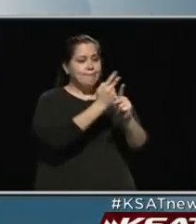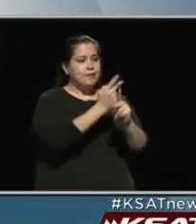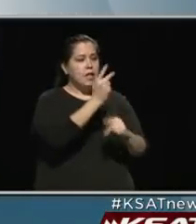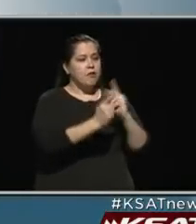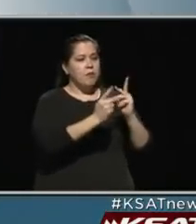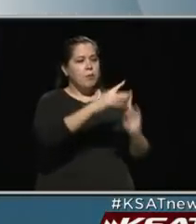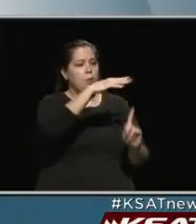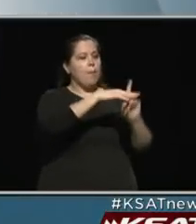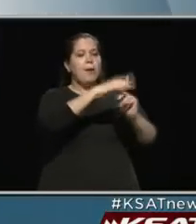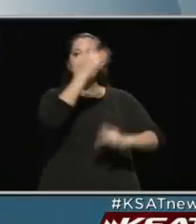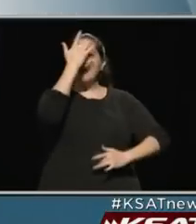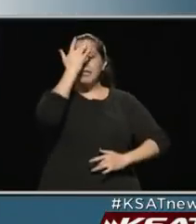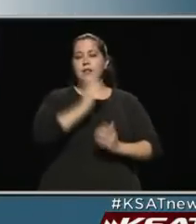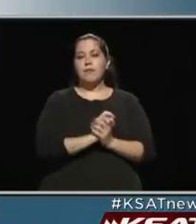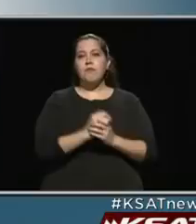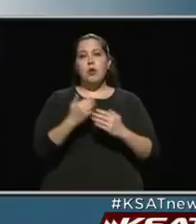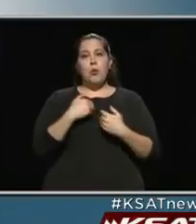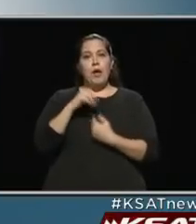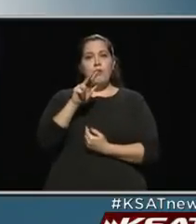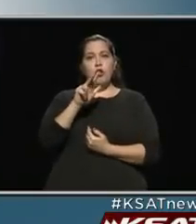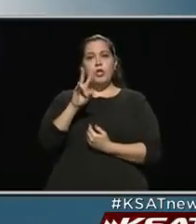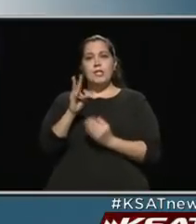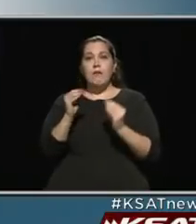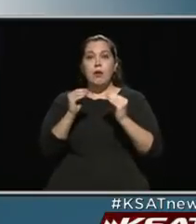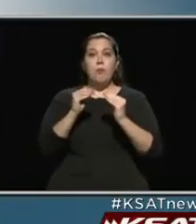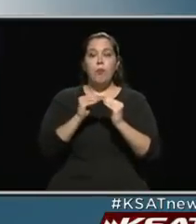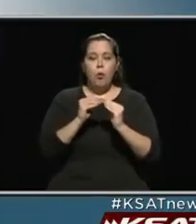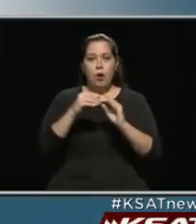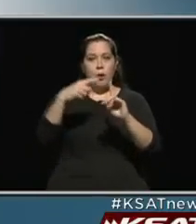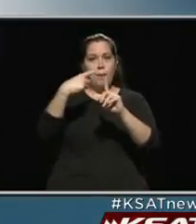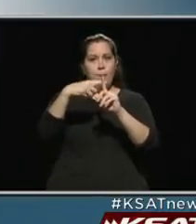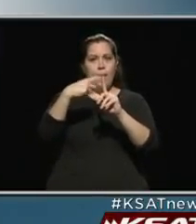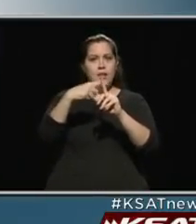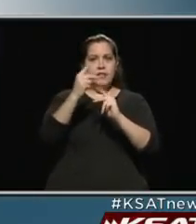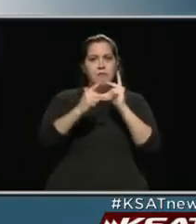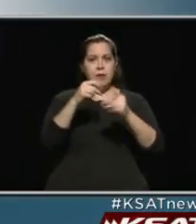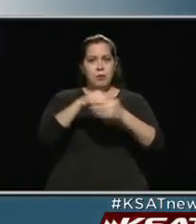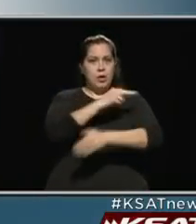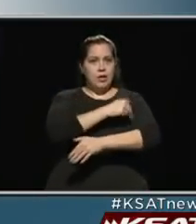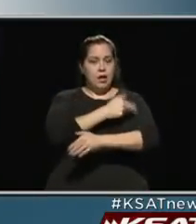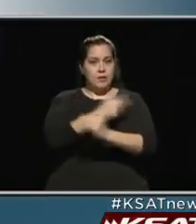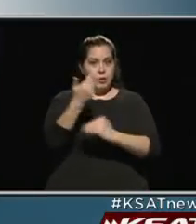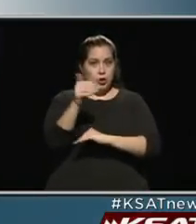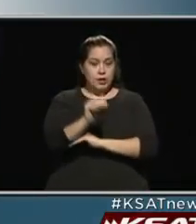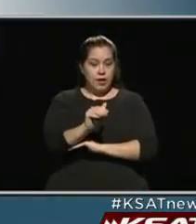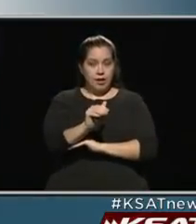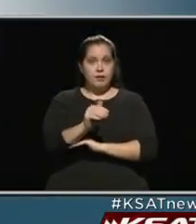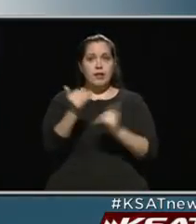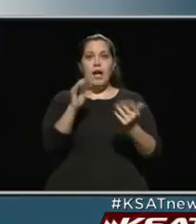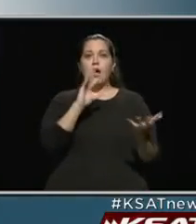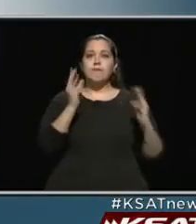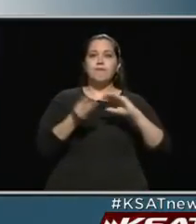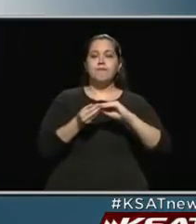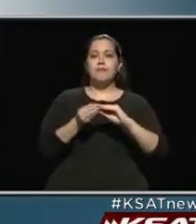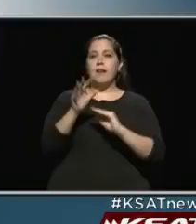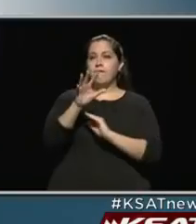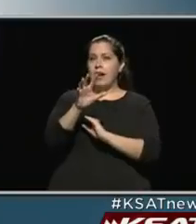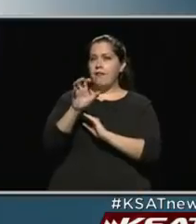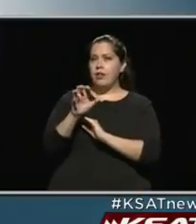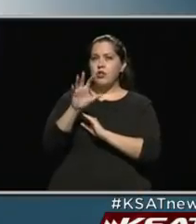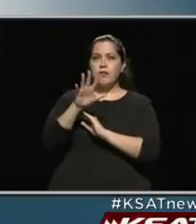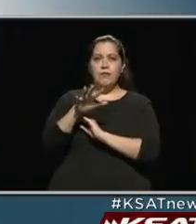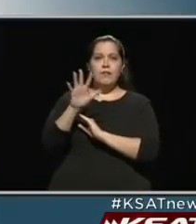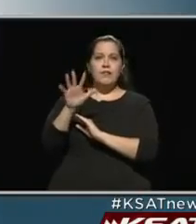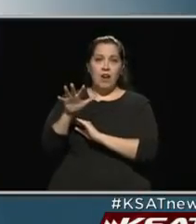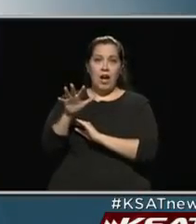who do turn up ill. We do have 37 more COVID positive patients in the hospital tonight. And that brings our total to 555.